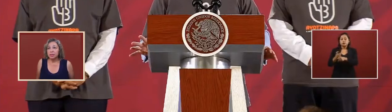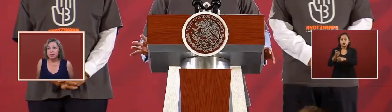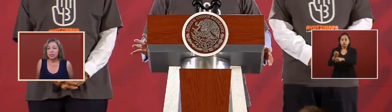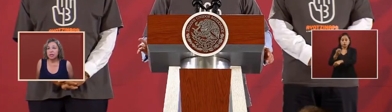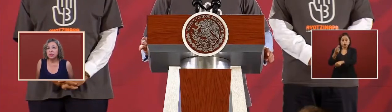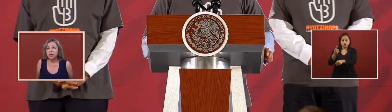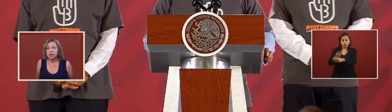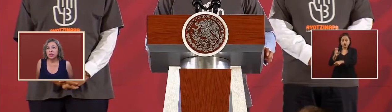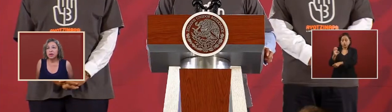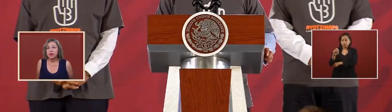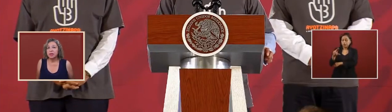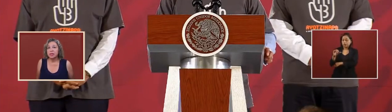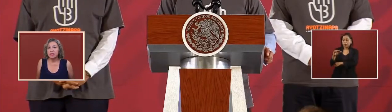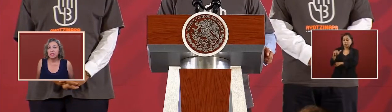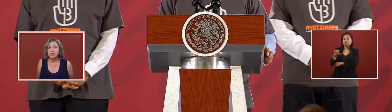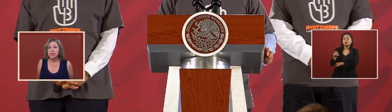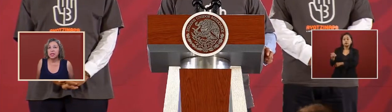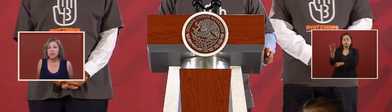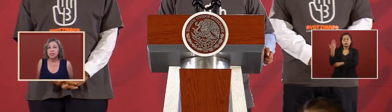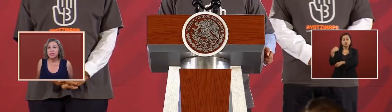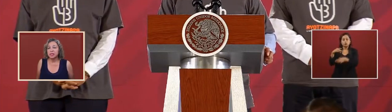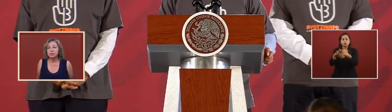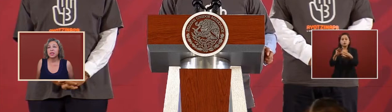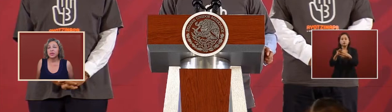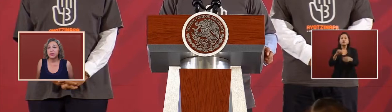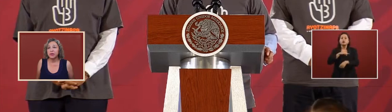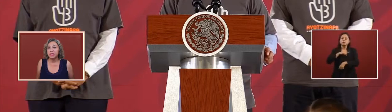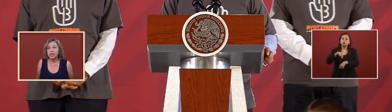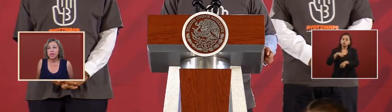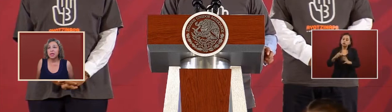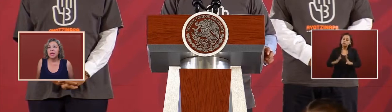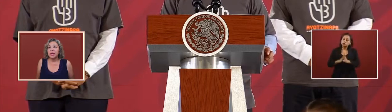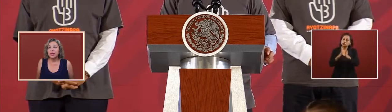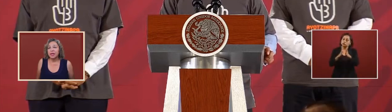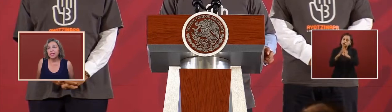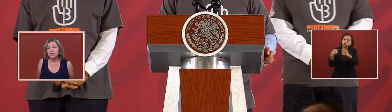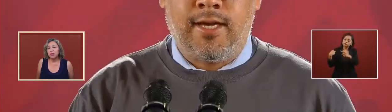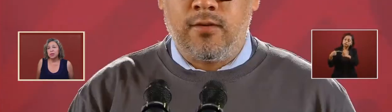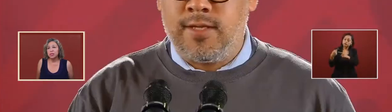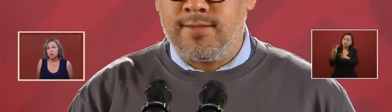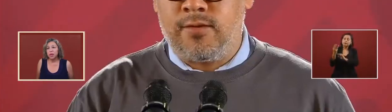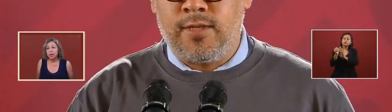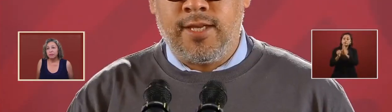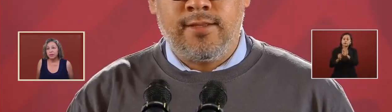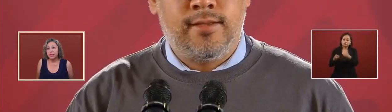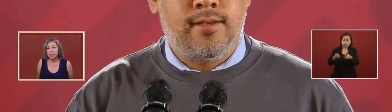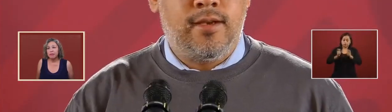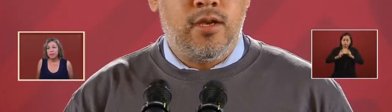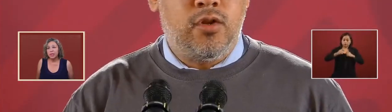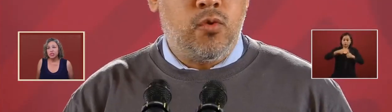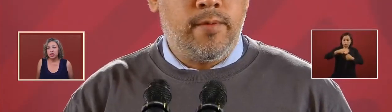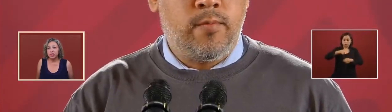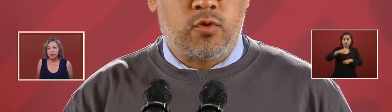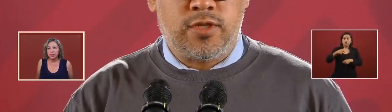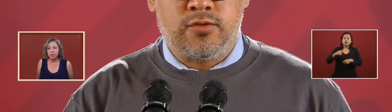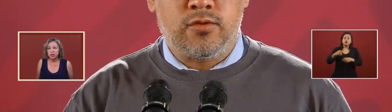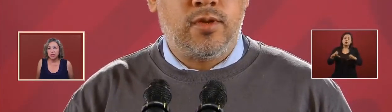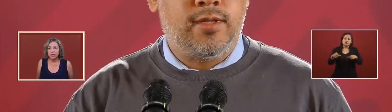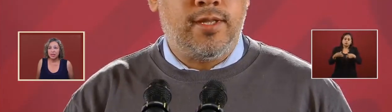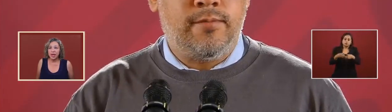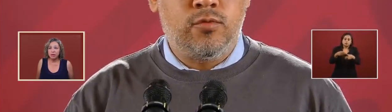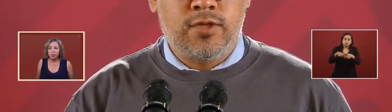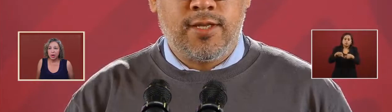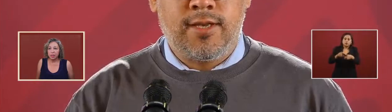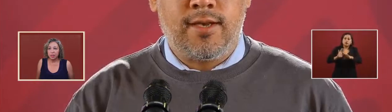as the subsecretaries and encinas subsecretary encina in the last three months we have since i've been in charge of this